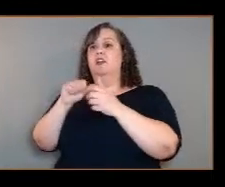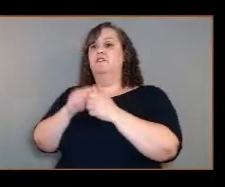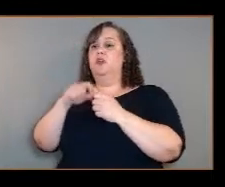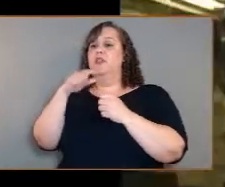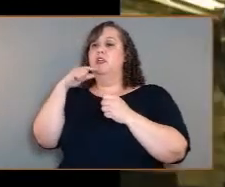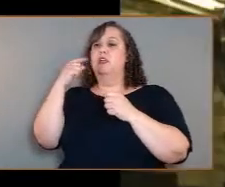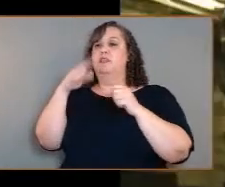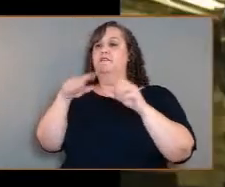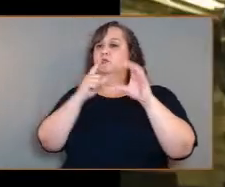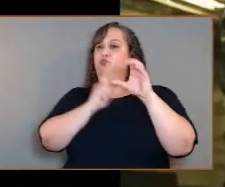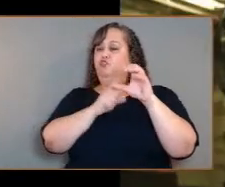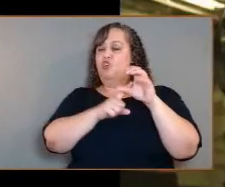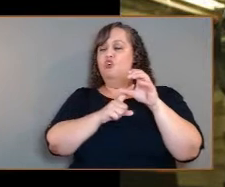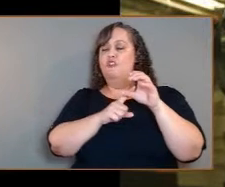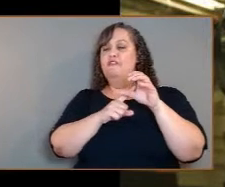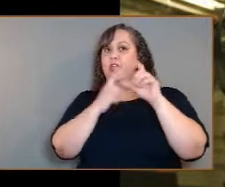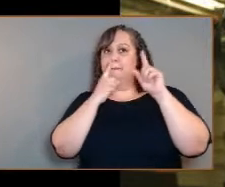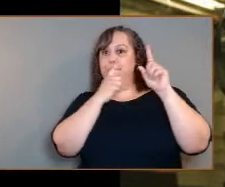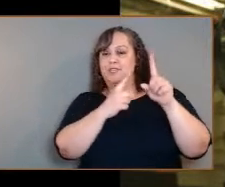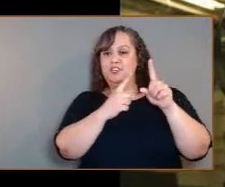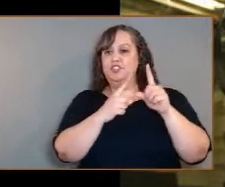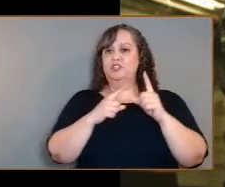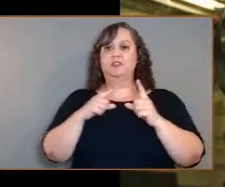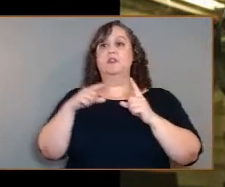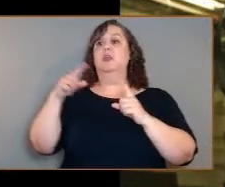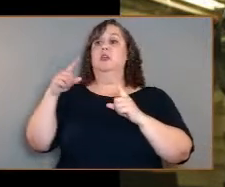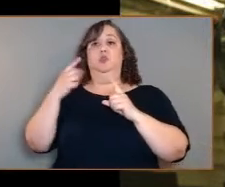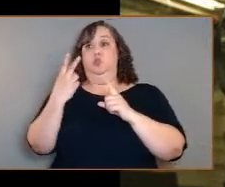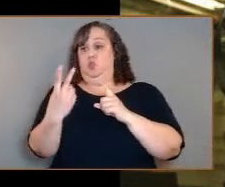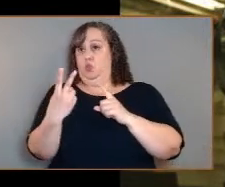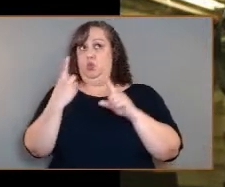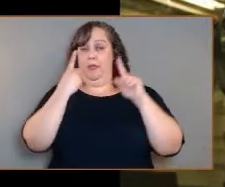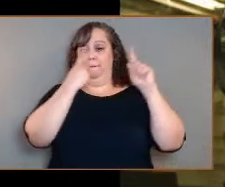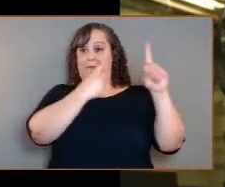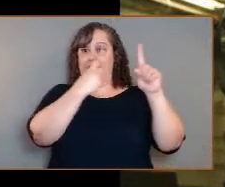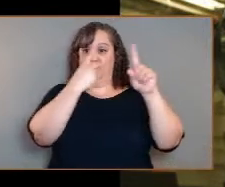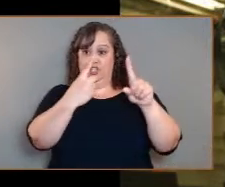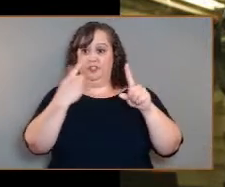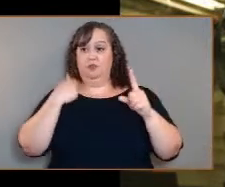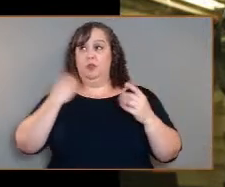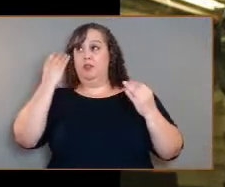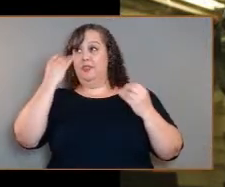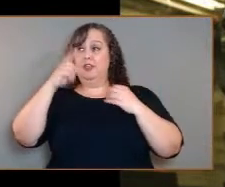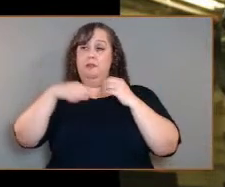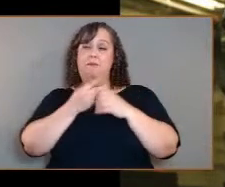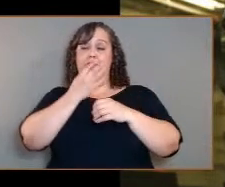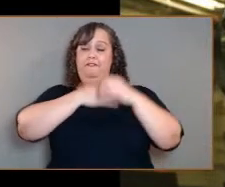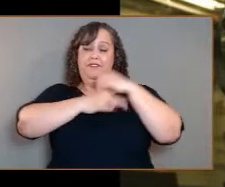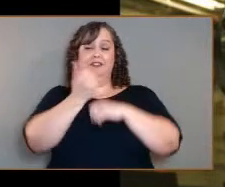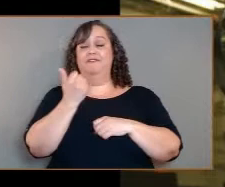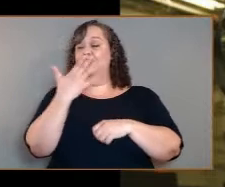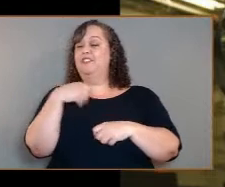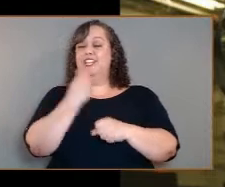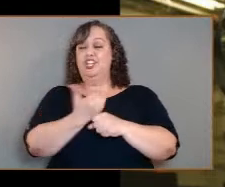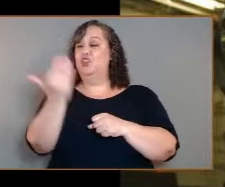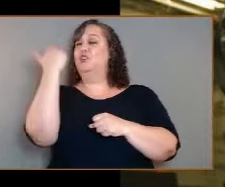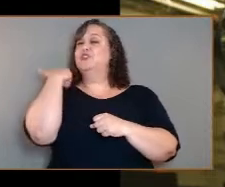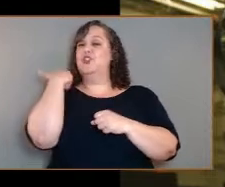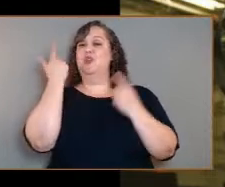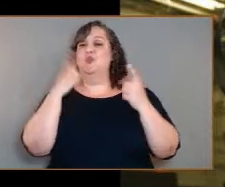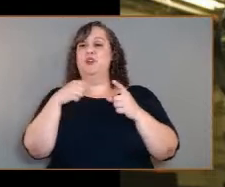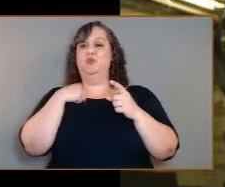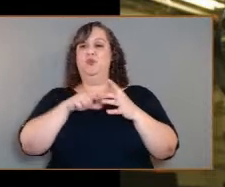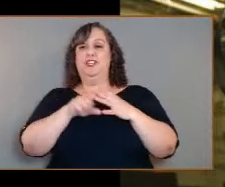This is its sister sitting in Moscow. Here we are thinking about Venus 15 years ago when we started the the sojourn to become